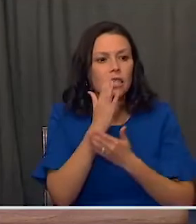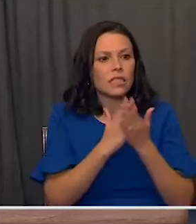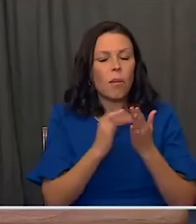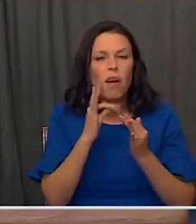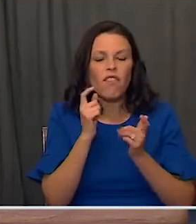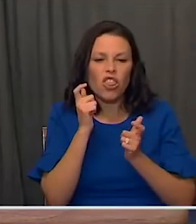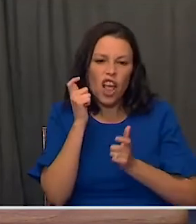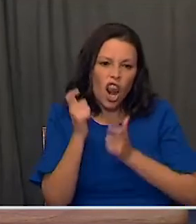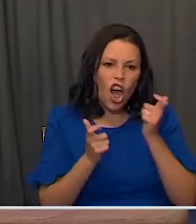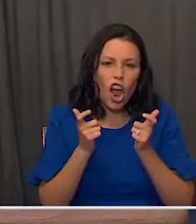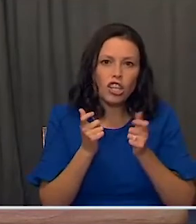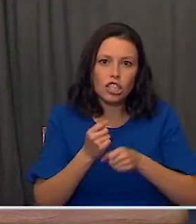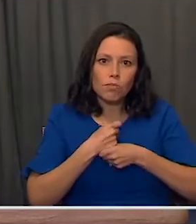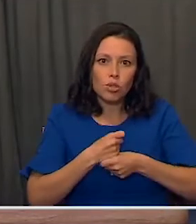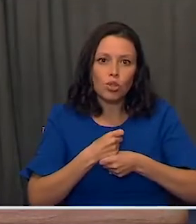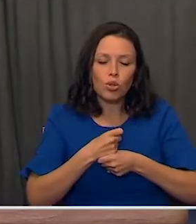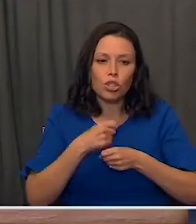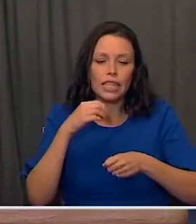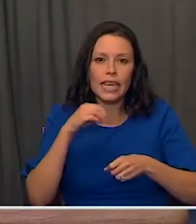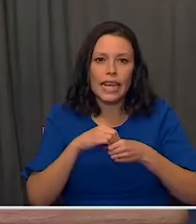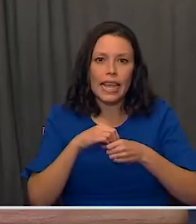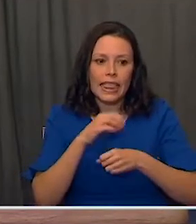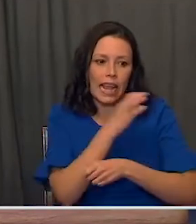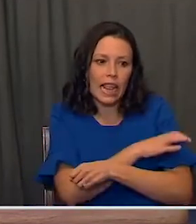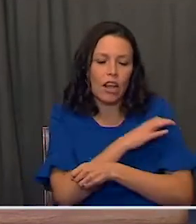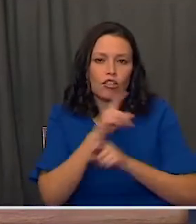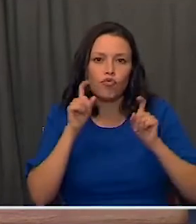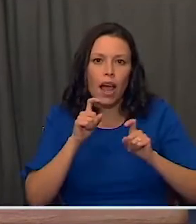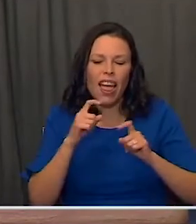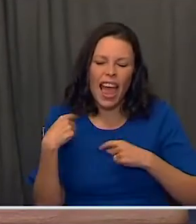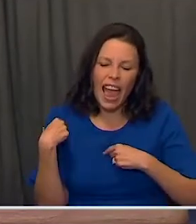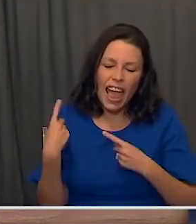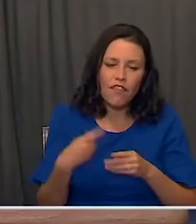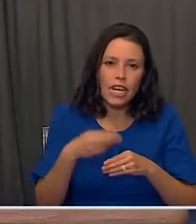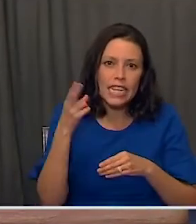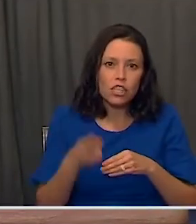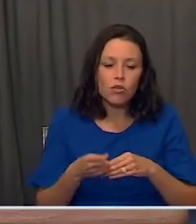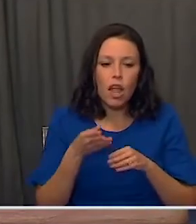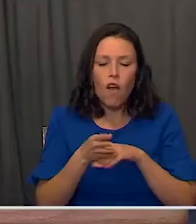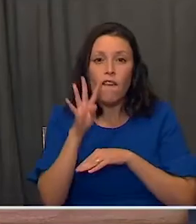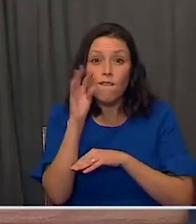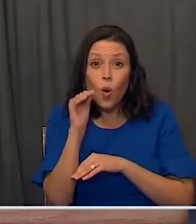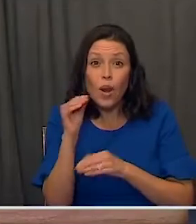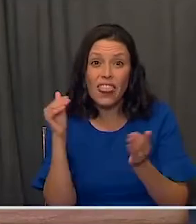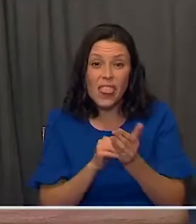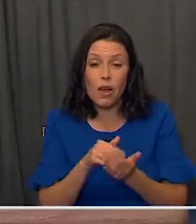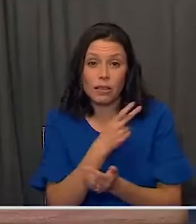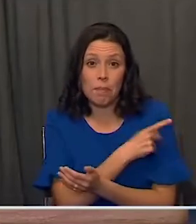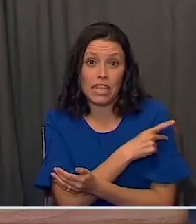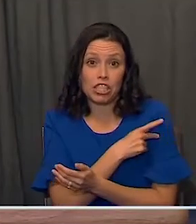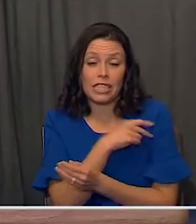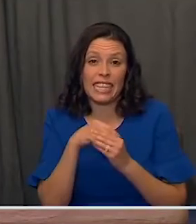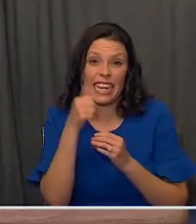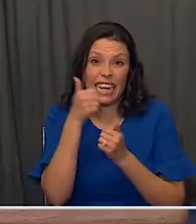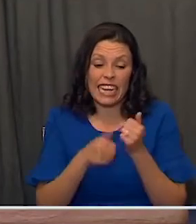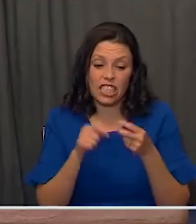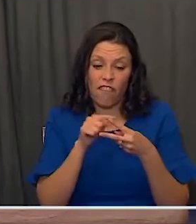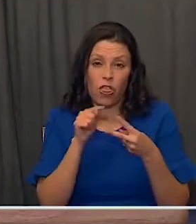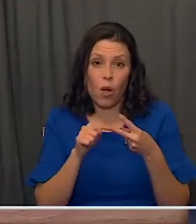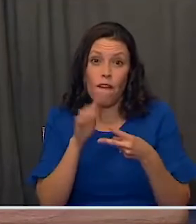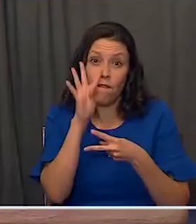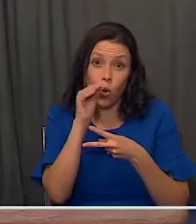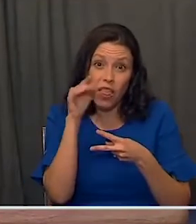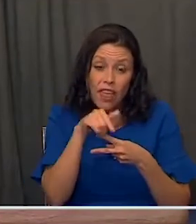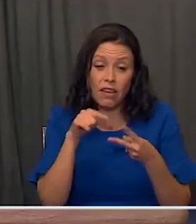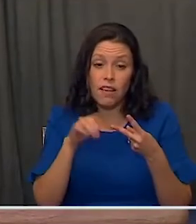of the largest vaccine clinical trials ever conducted in history, over 40,000 patients in each of these clinical